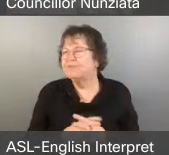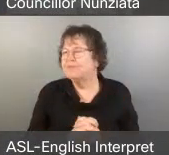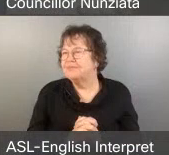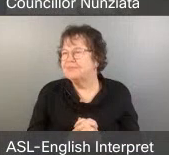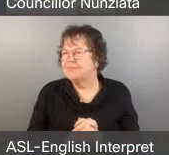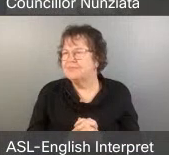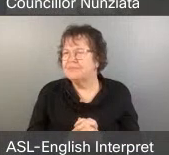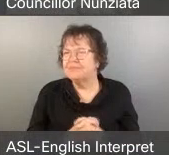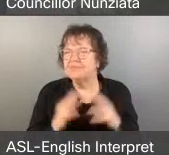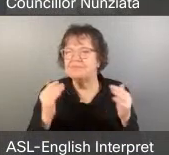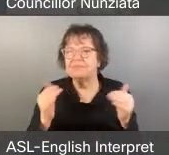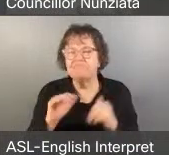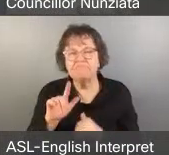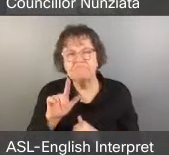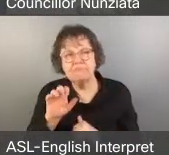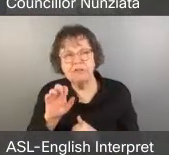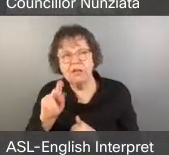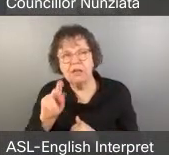Lukshmonen?